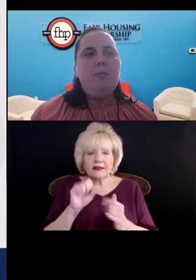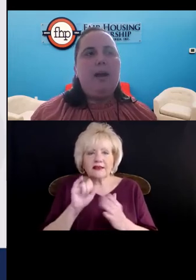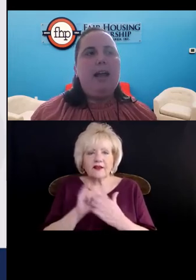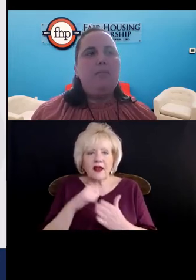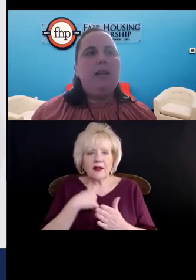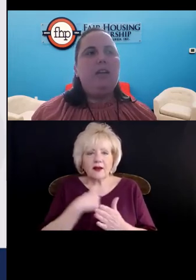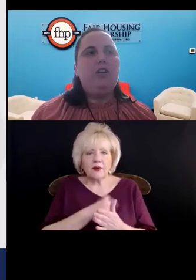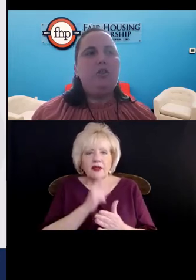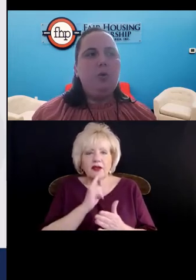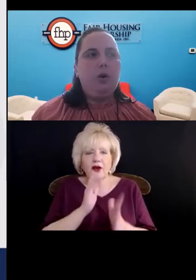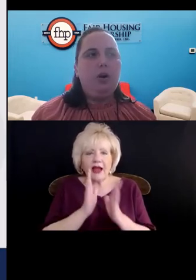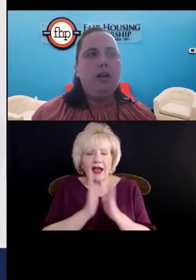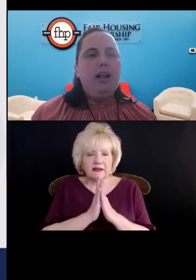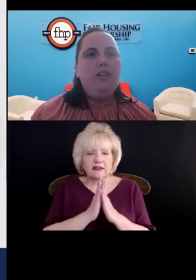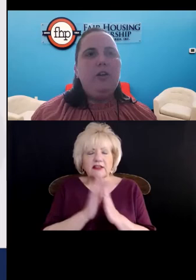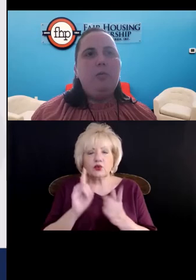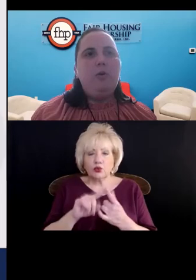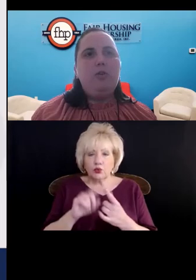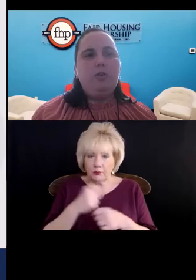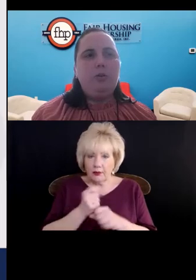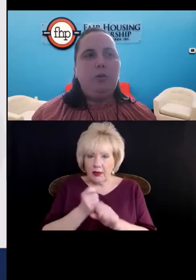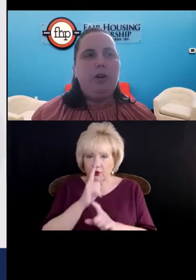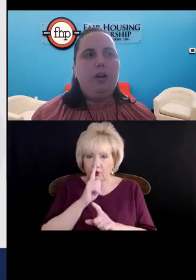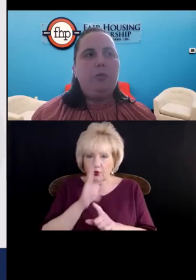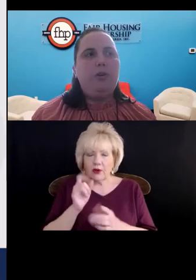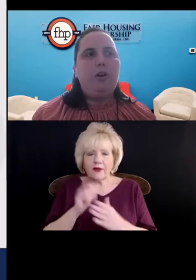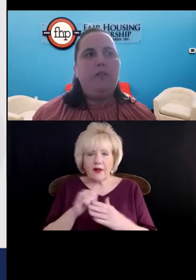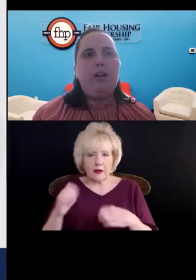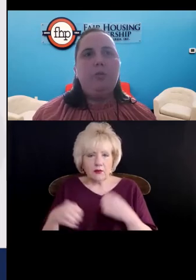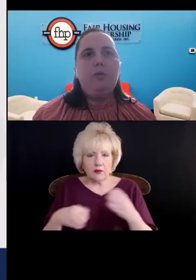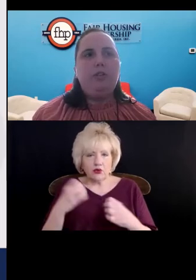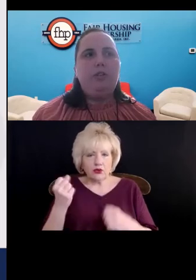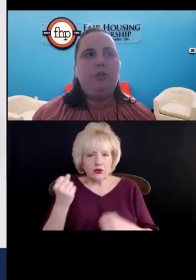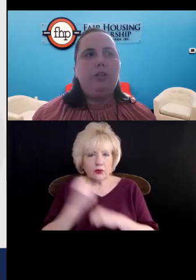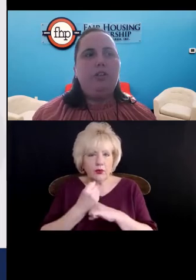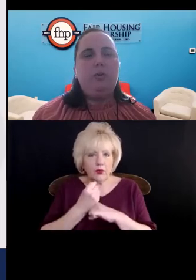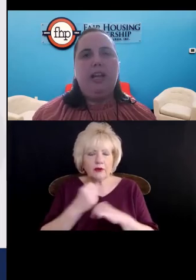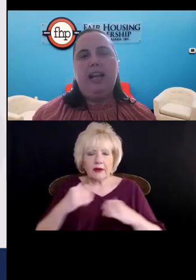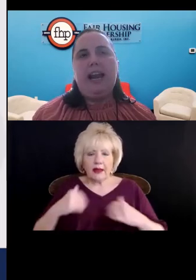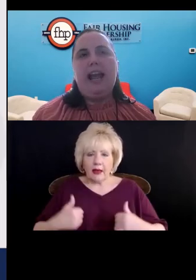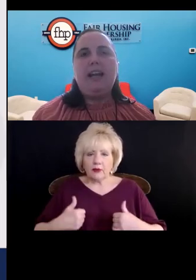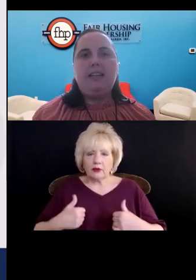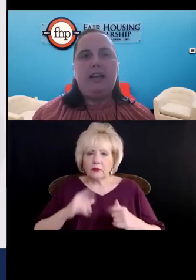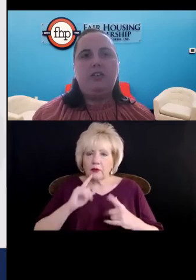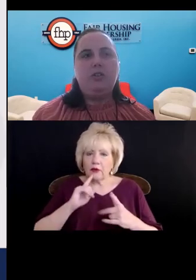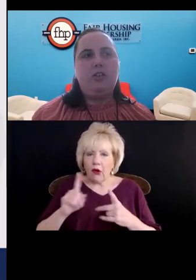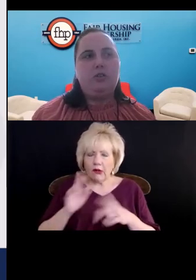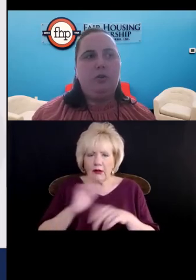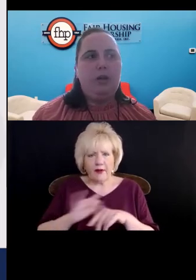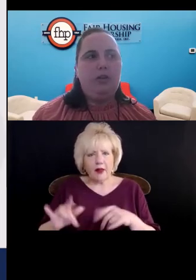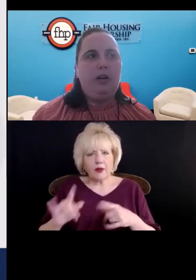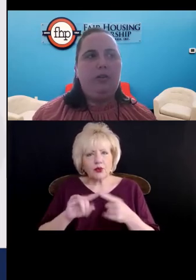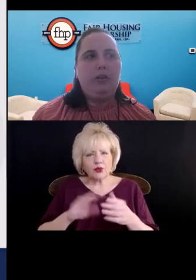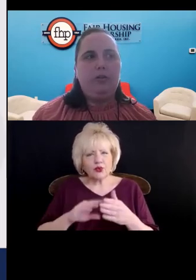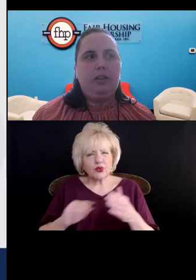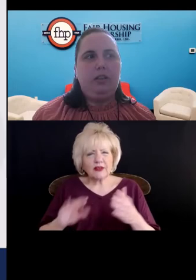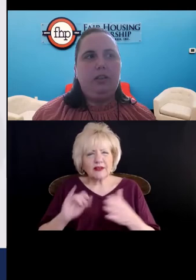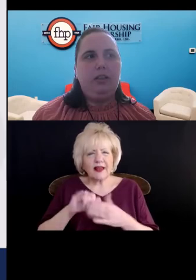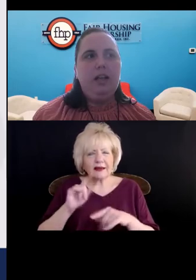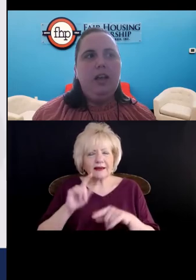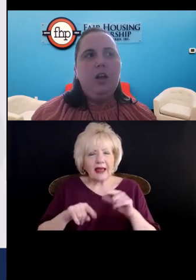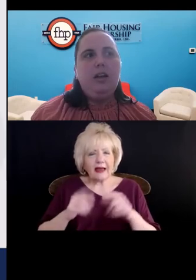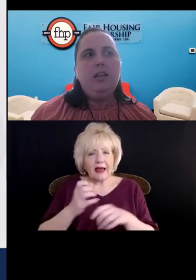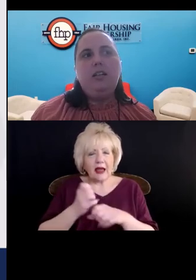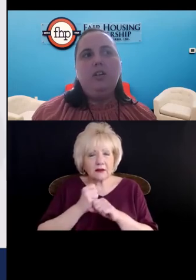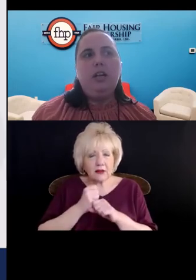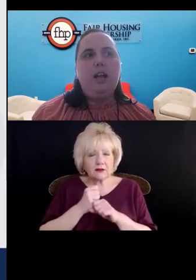by making sure that emotional support animals are available to students who can't access traditional mental health services.